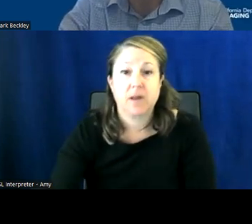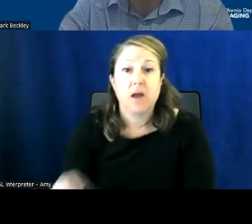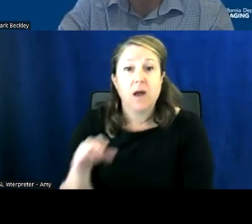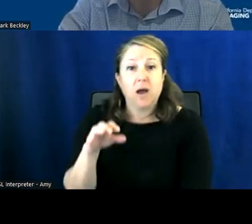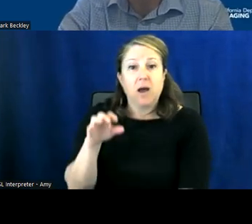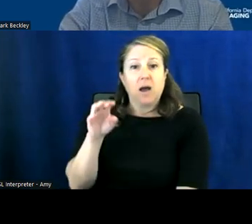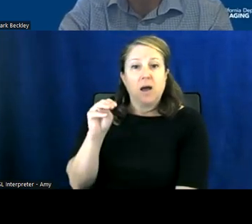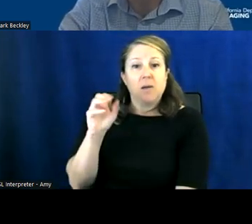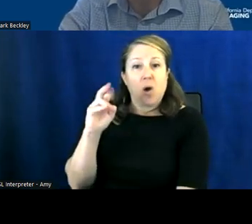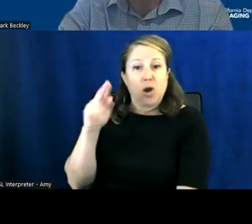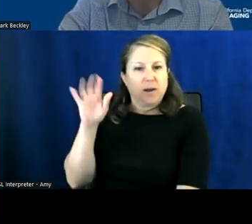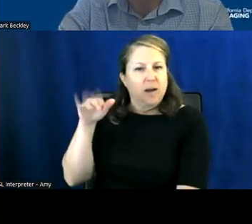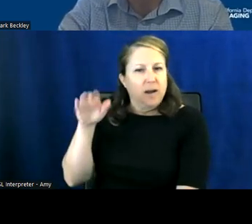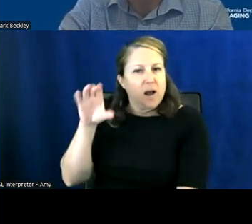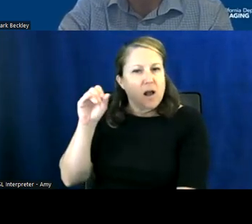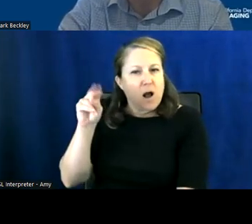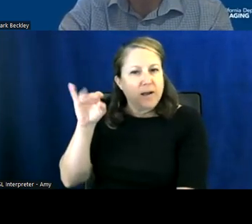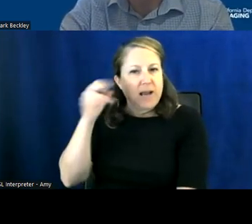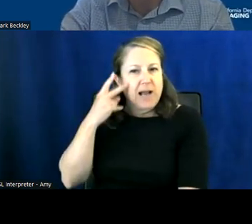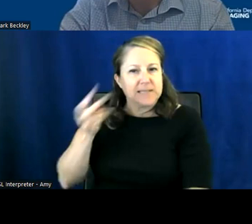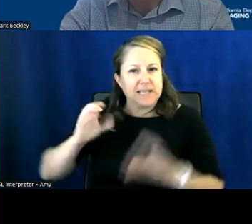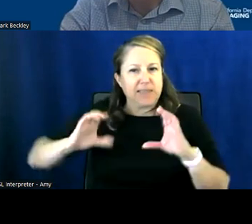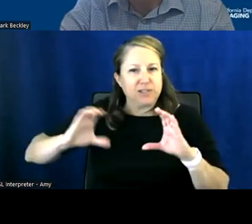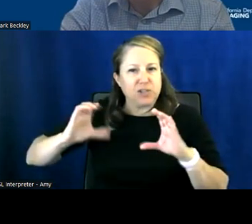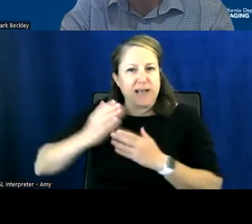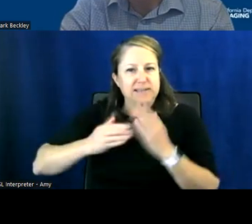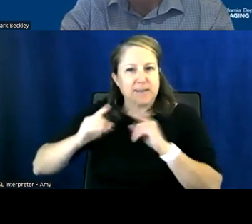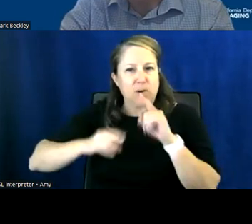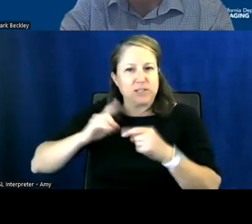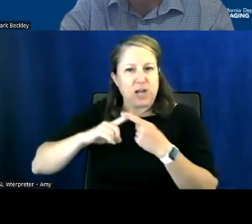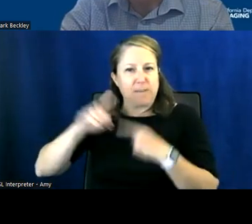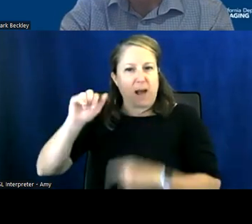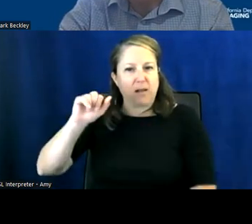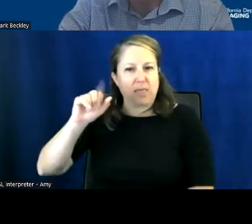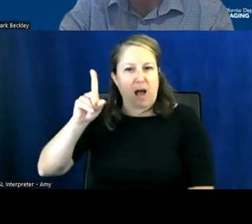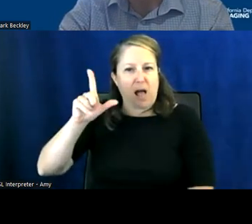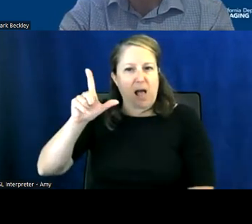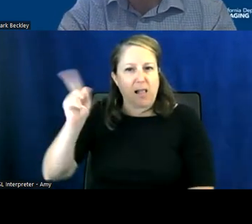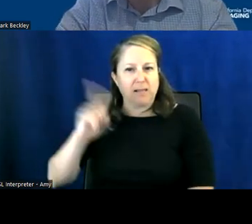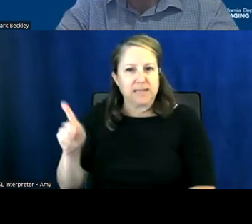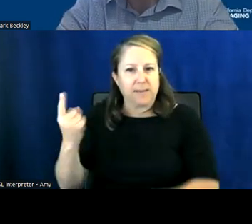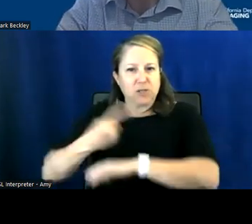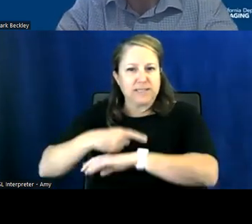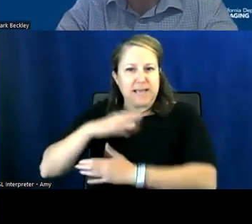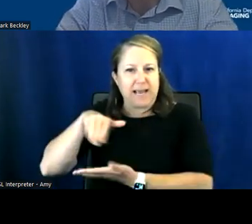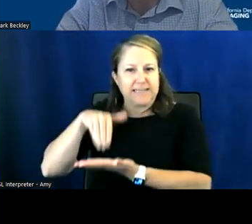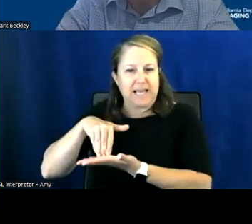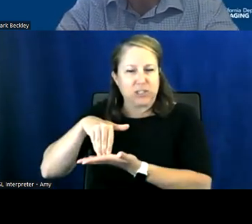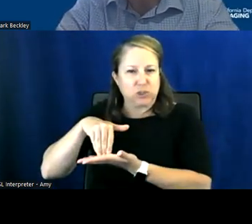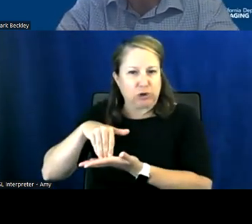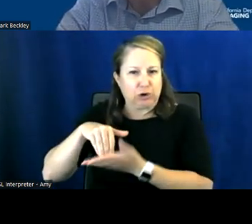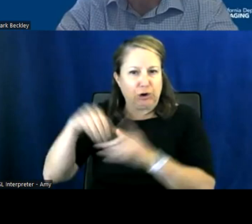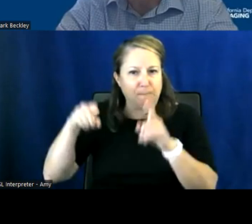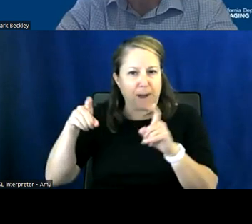the um alzheimer's uh day center pilot programs and i can briefly